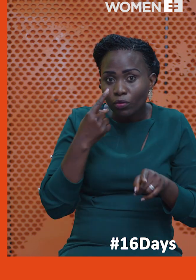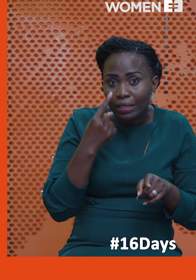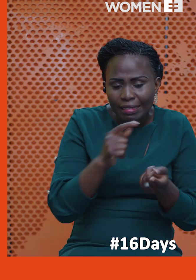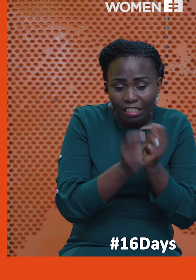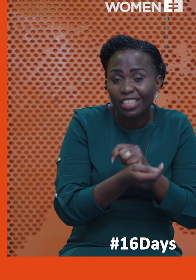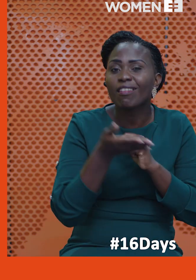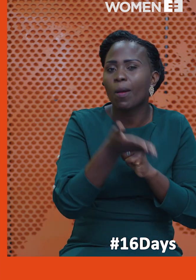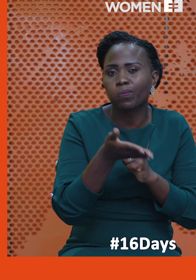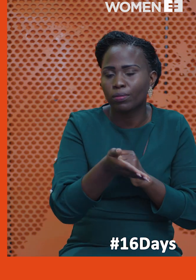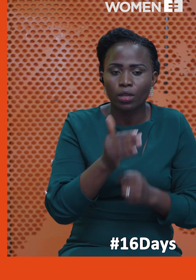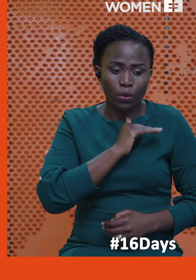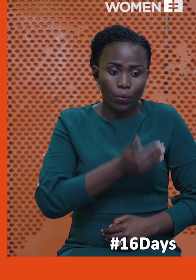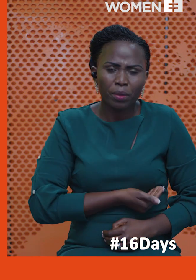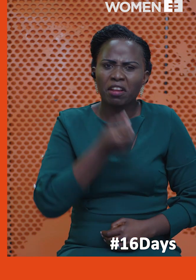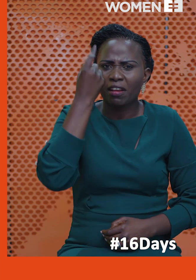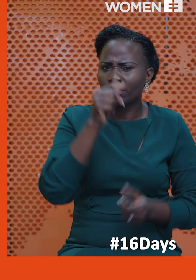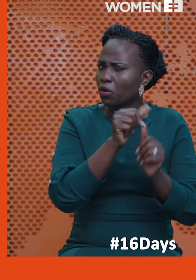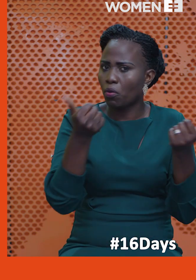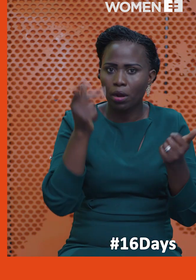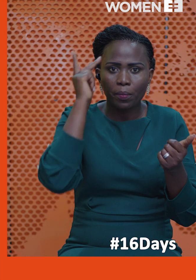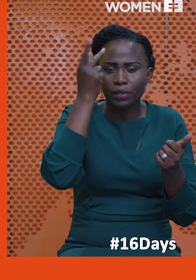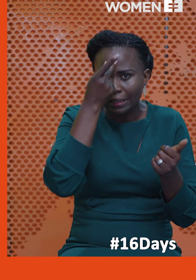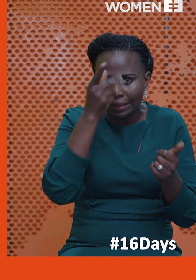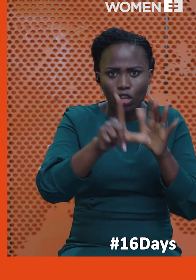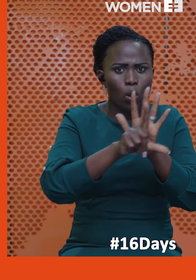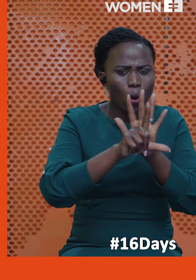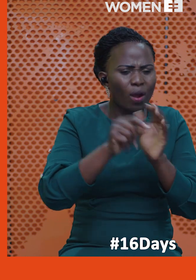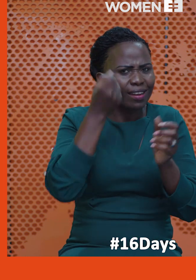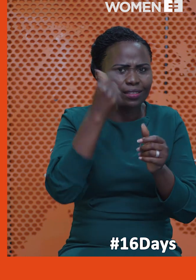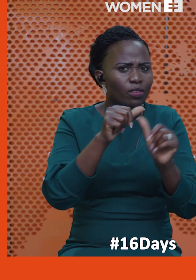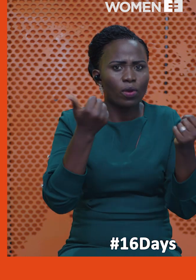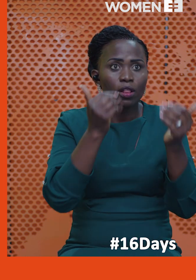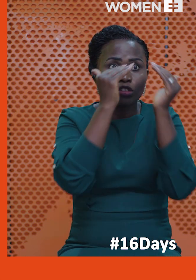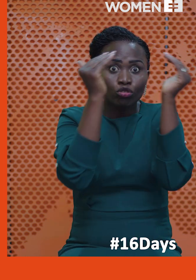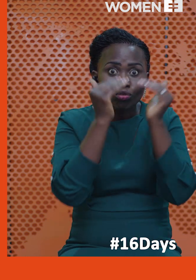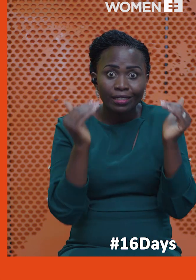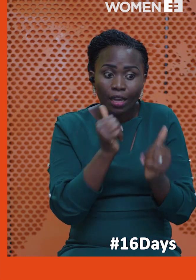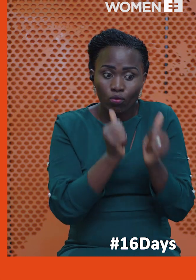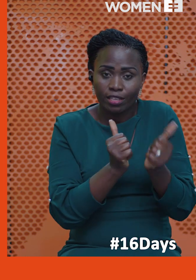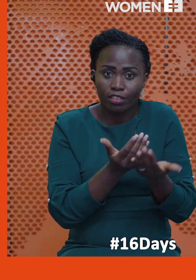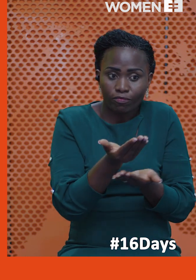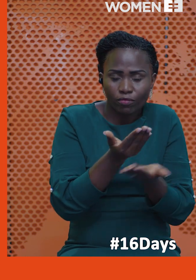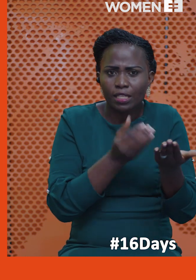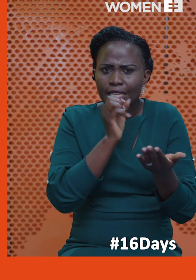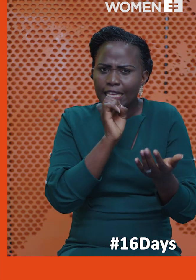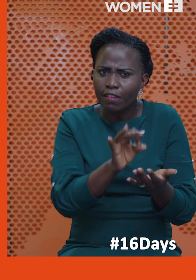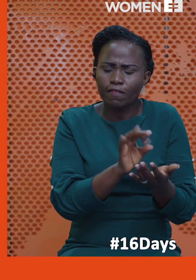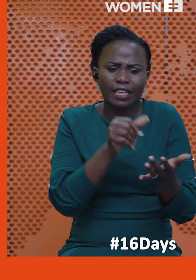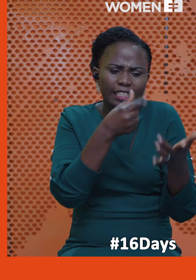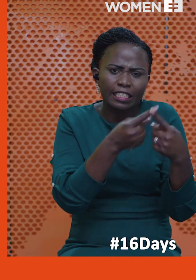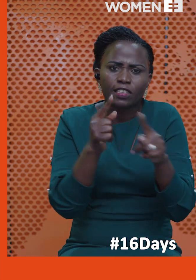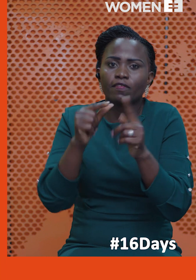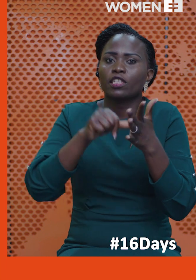have also seen change because now these women understand the policies, the laws, the structures that they're supposed to engage with,